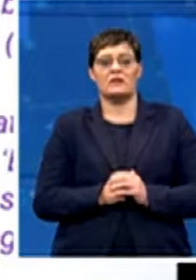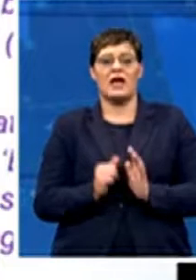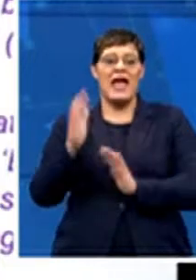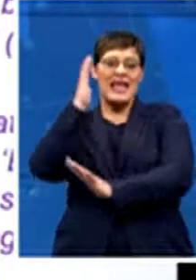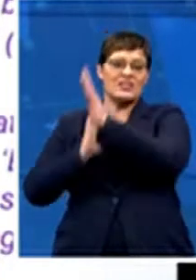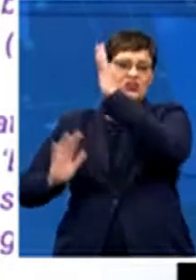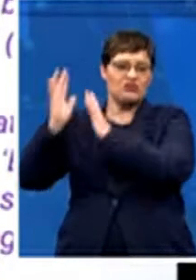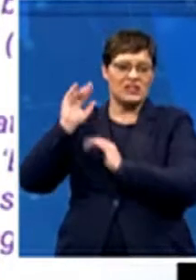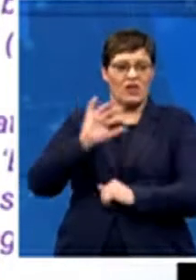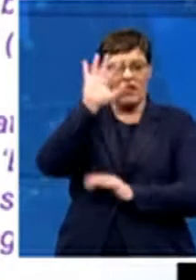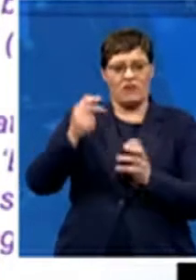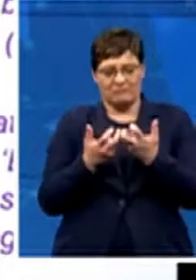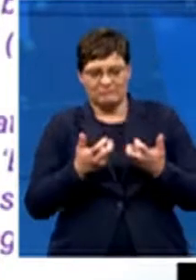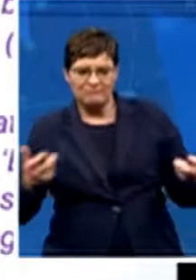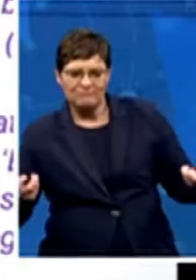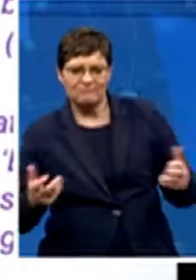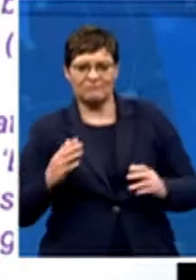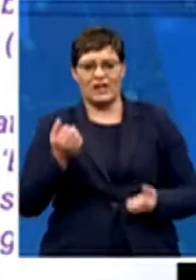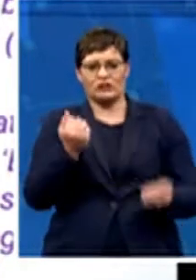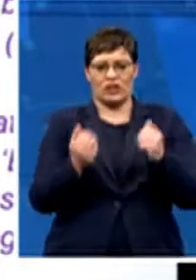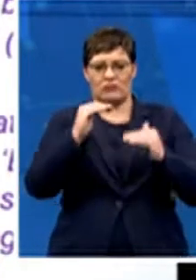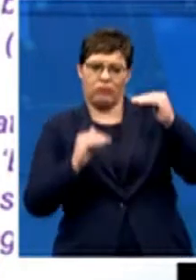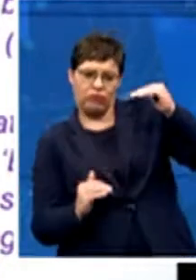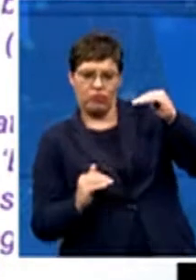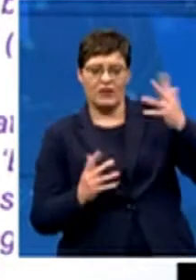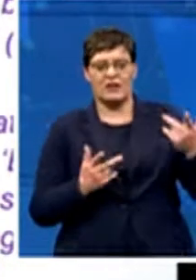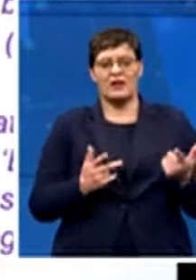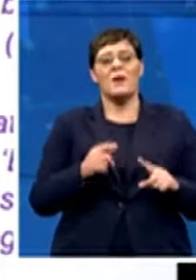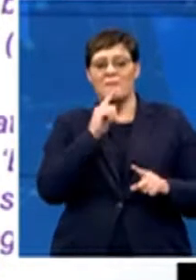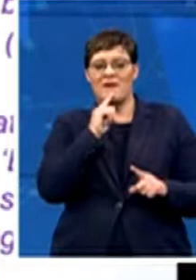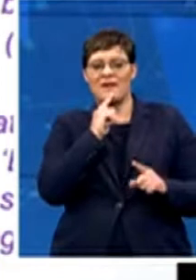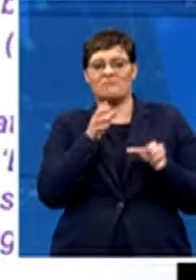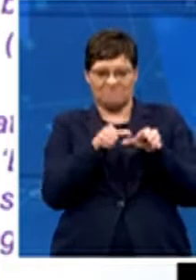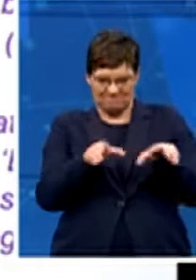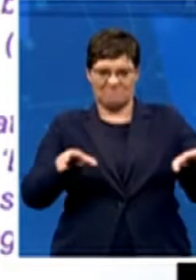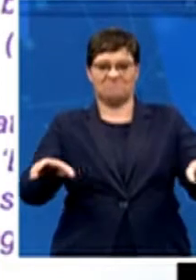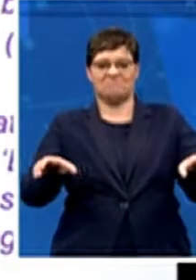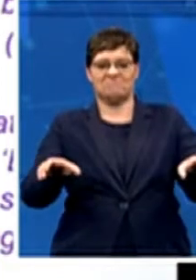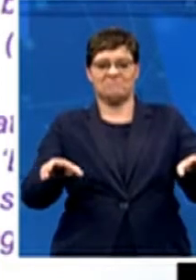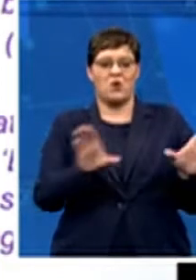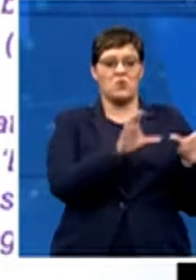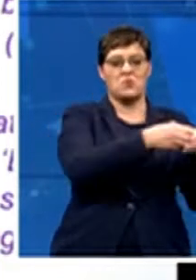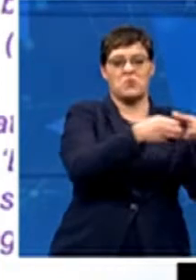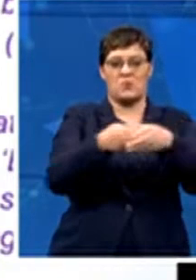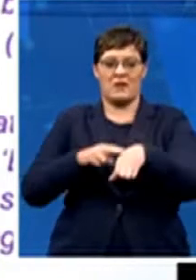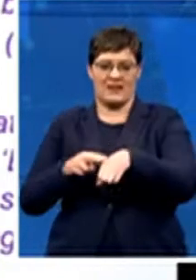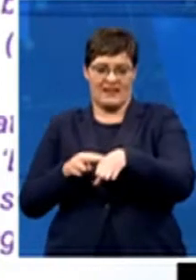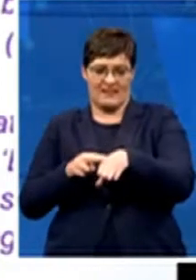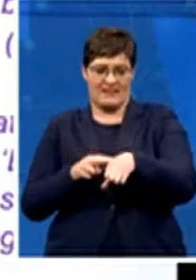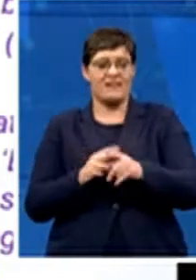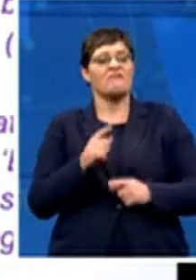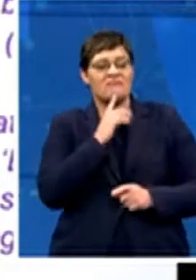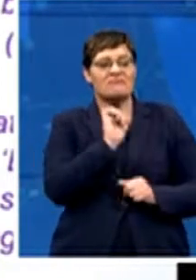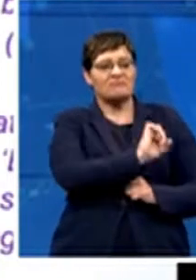has created a massive divide between the ethnic groups in terms of obviously their socioeconomic status,